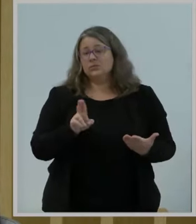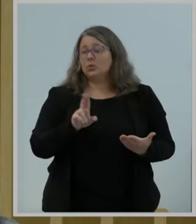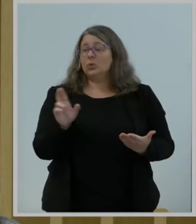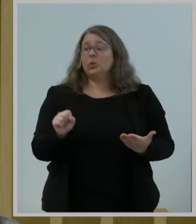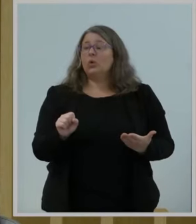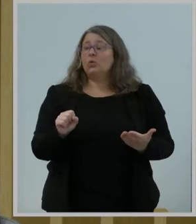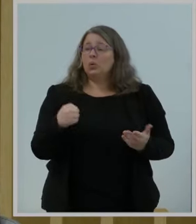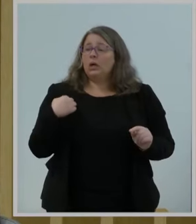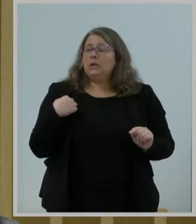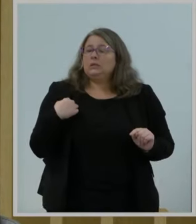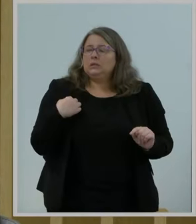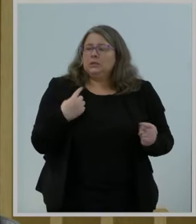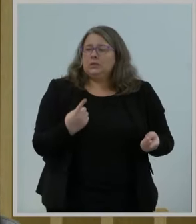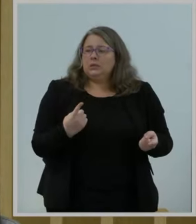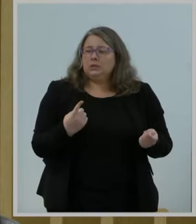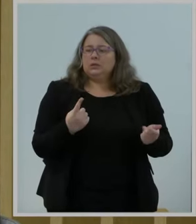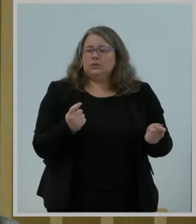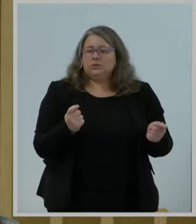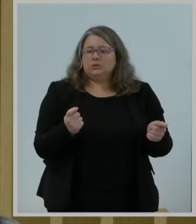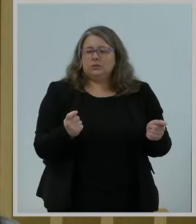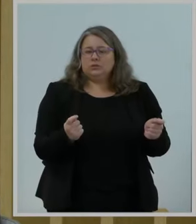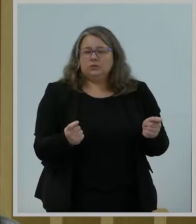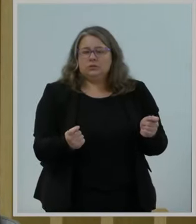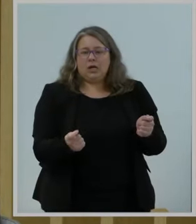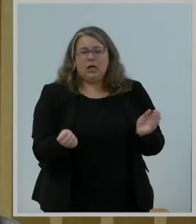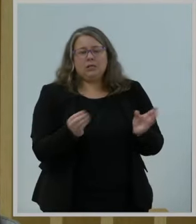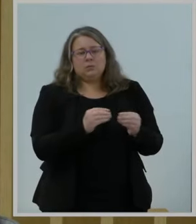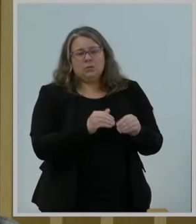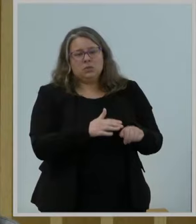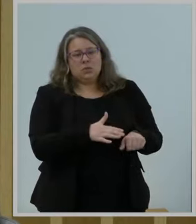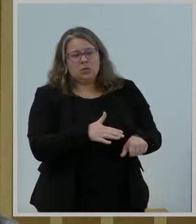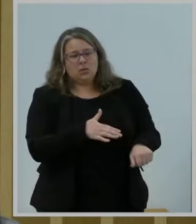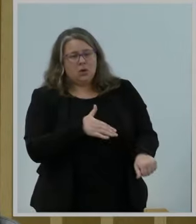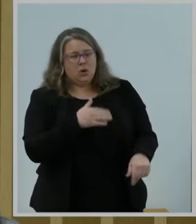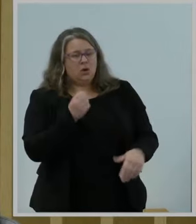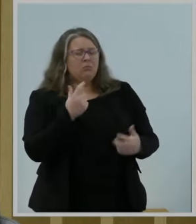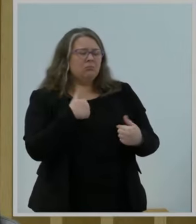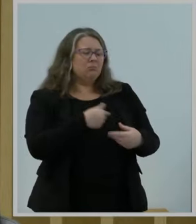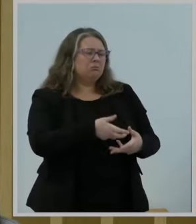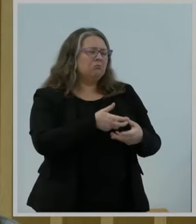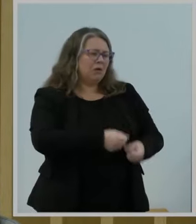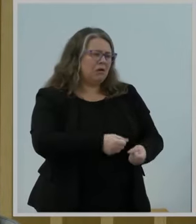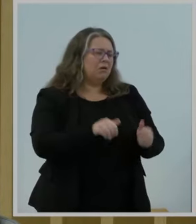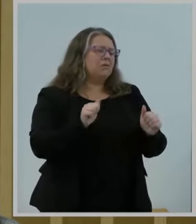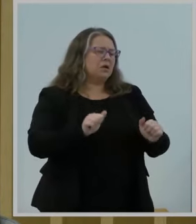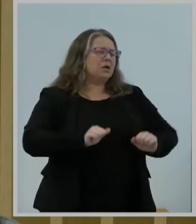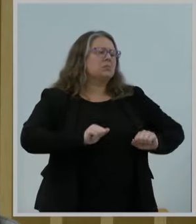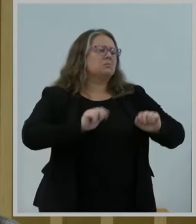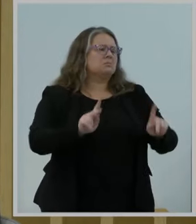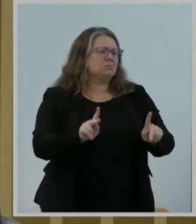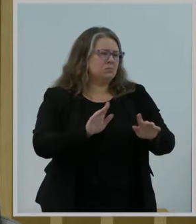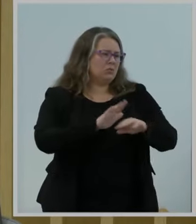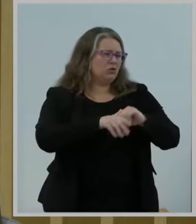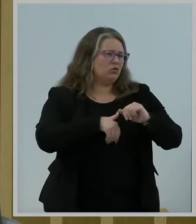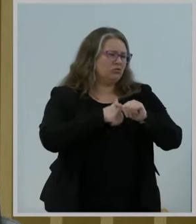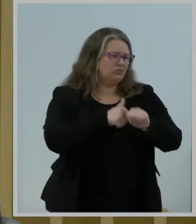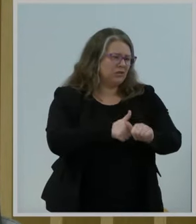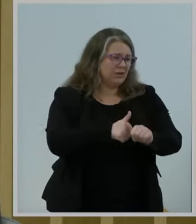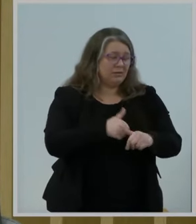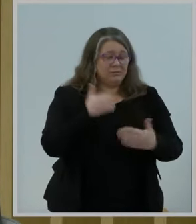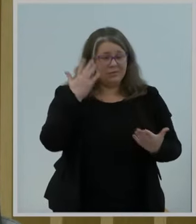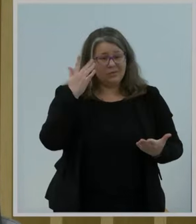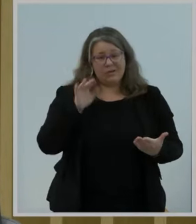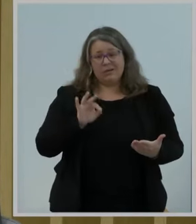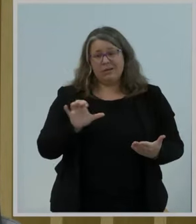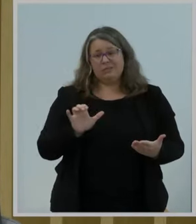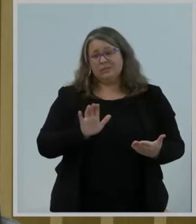I'm confident that we can get things back on track. One reason is the FCC's talented and dedicated staff right here. They worked hard on this